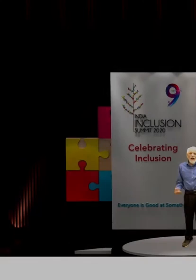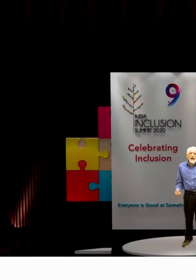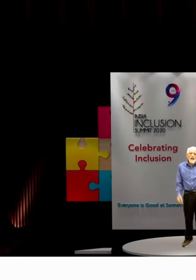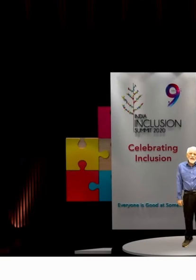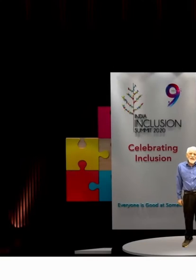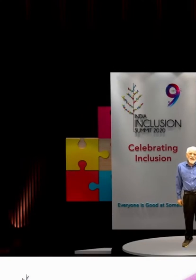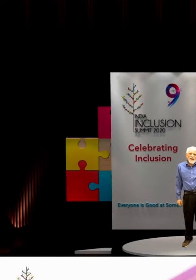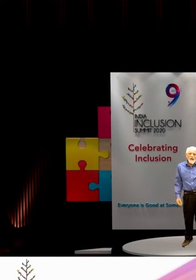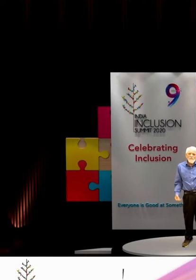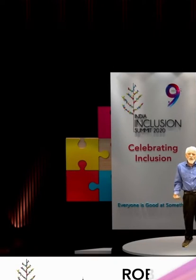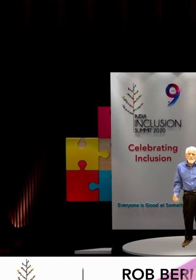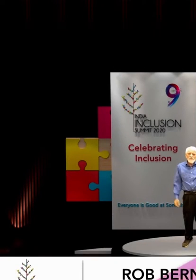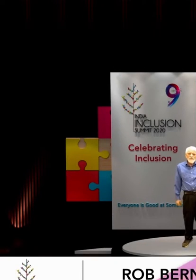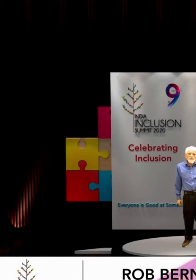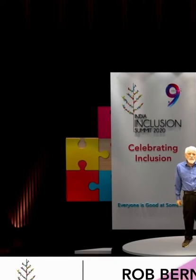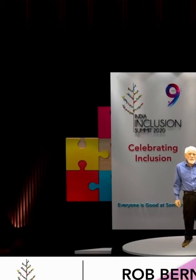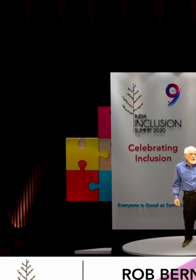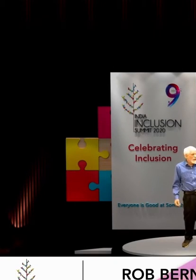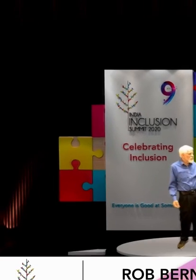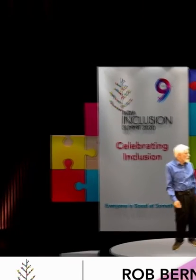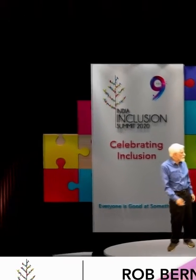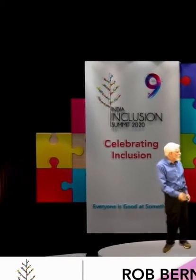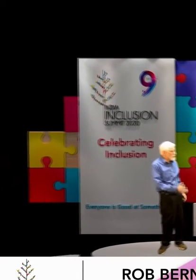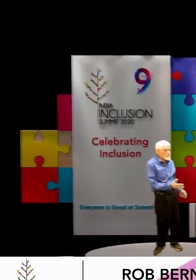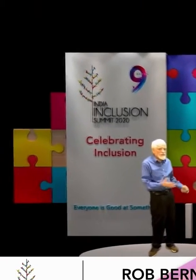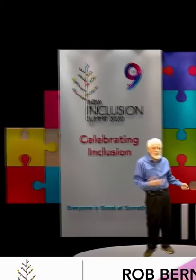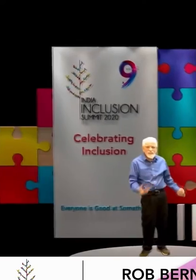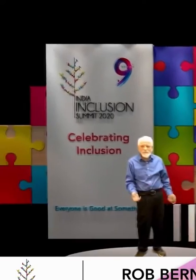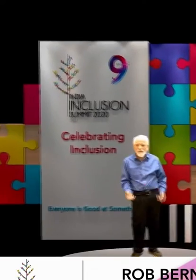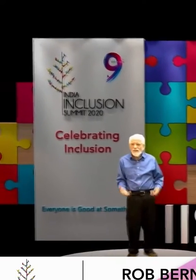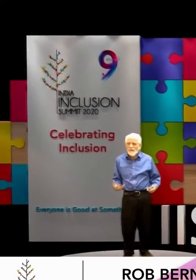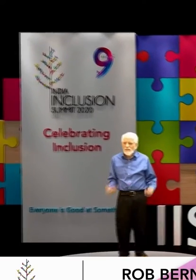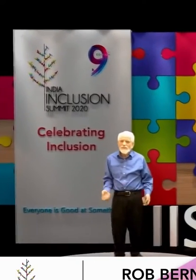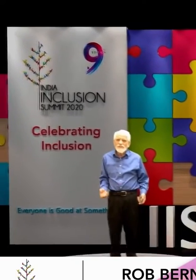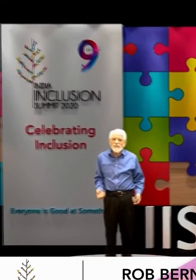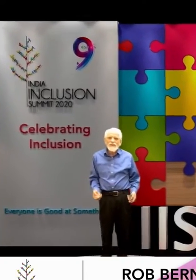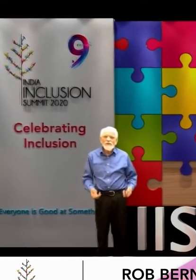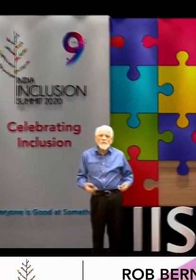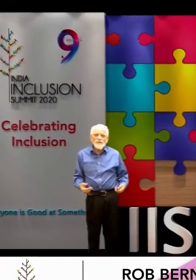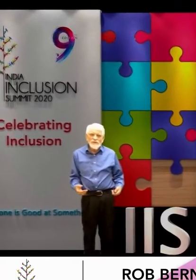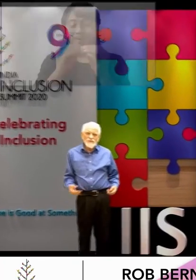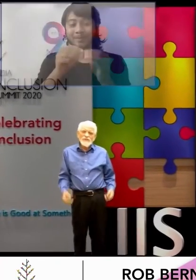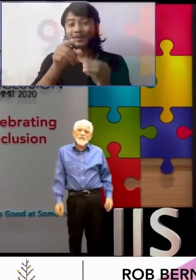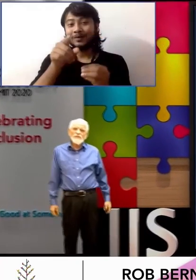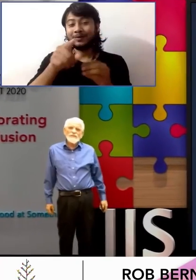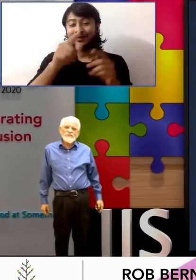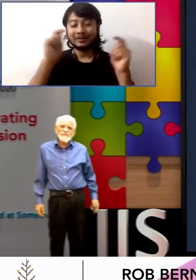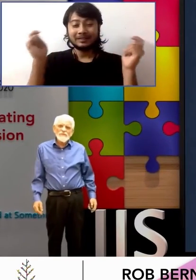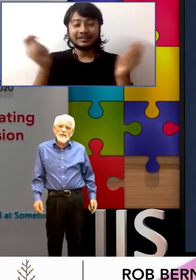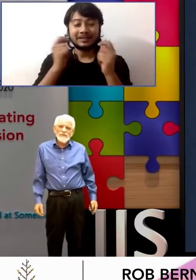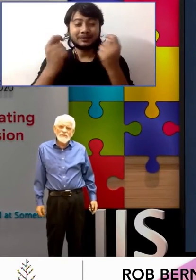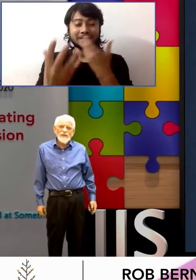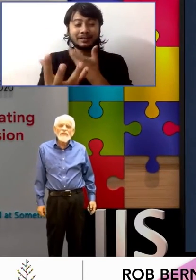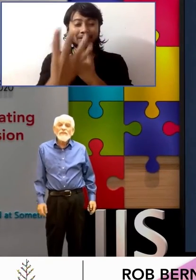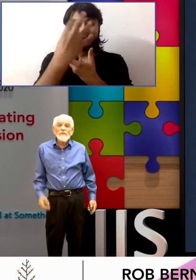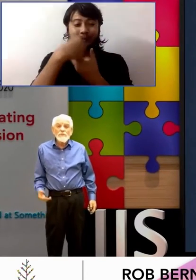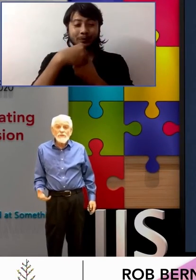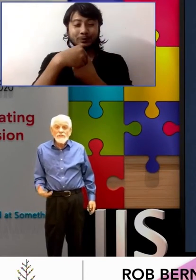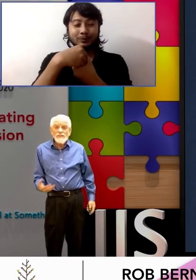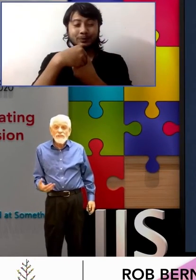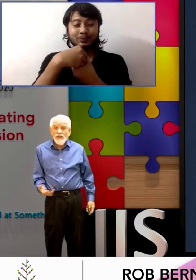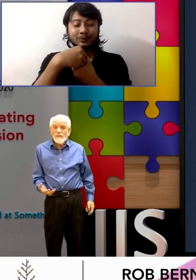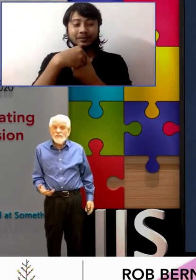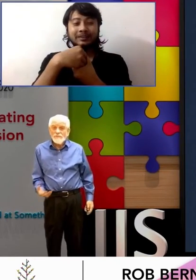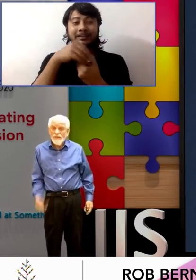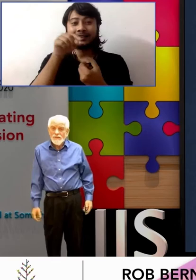Hi, I'm Rob Bernstein, and I'm here to talk about celebrating inclusion with those on the autism spectrum, the